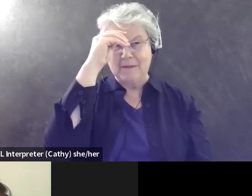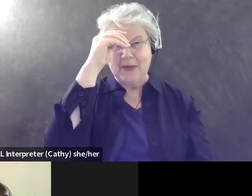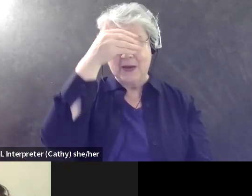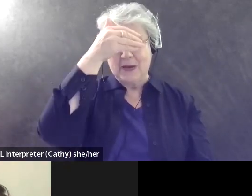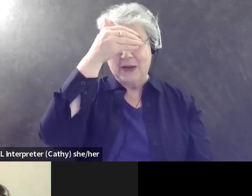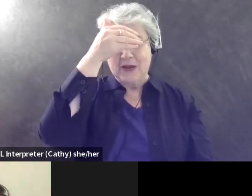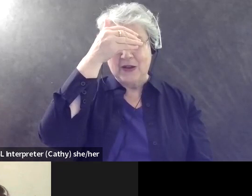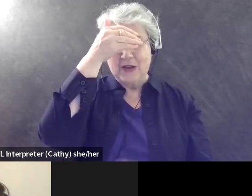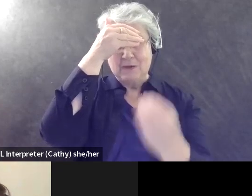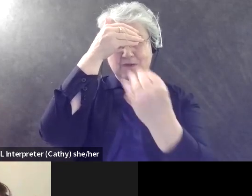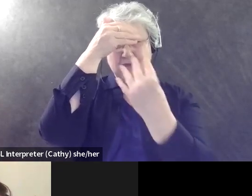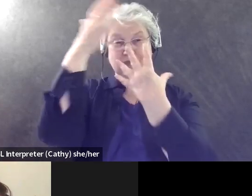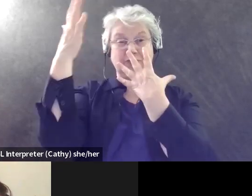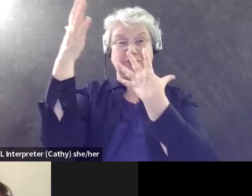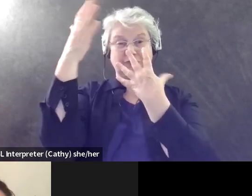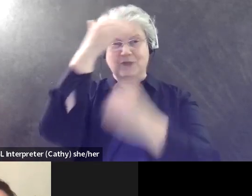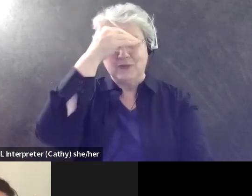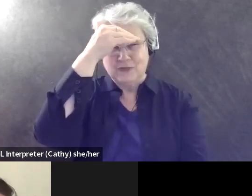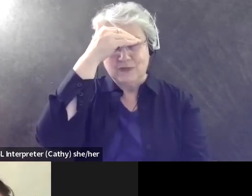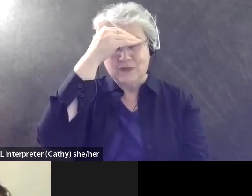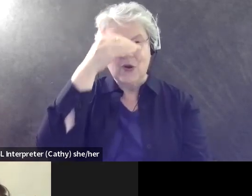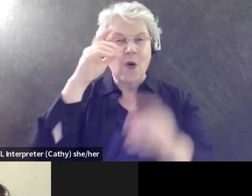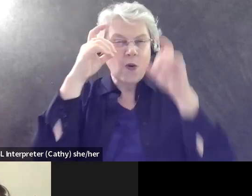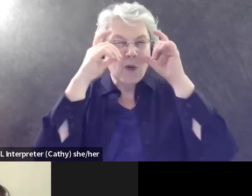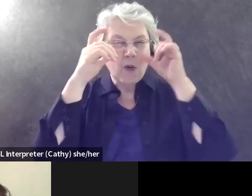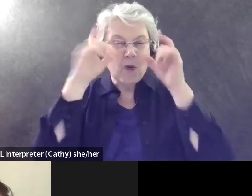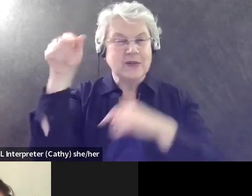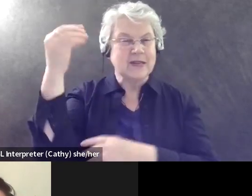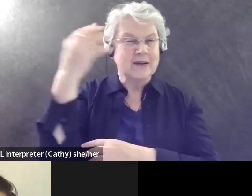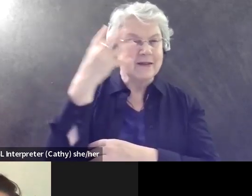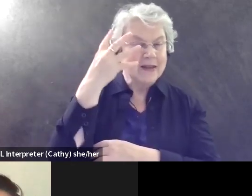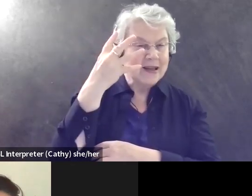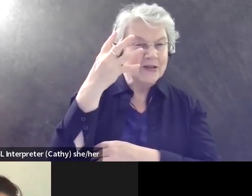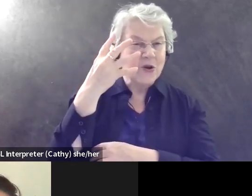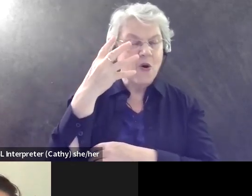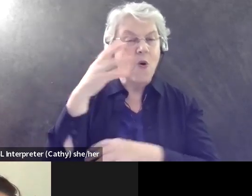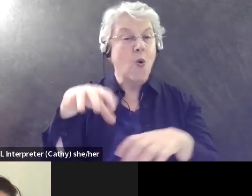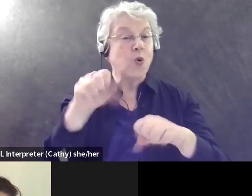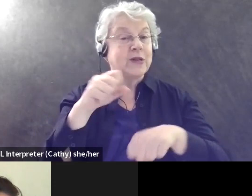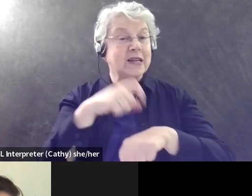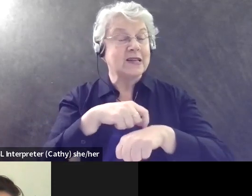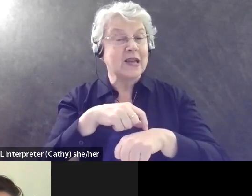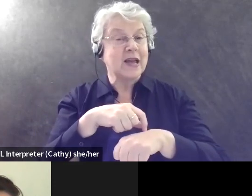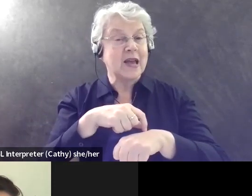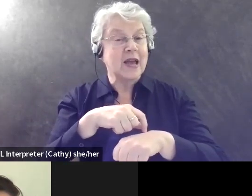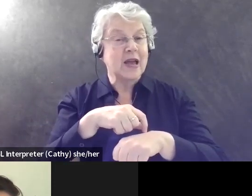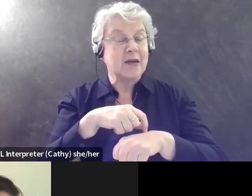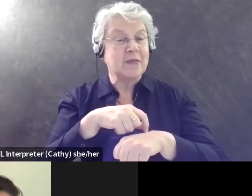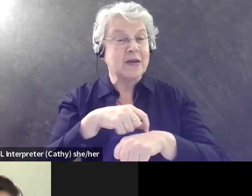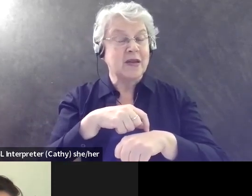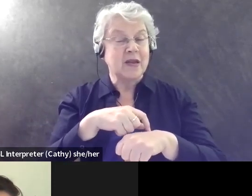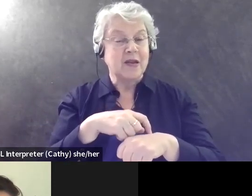shining right into their eyes or sunglasses, things like that can really help, or just taking time between changing,